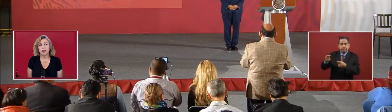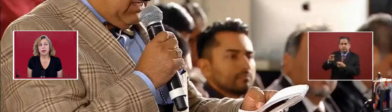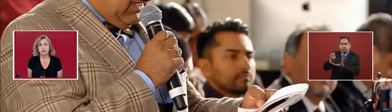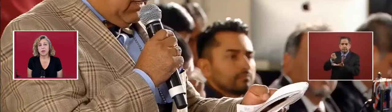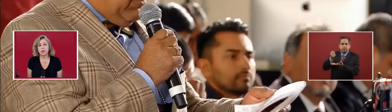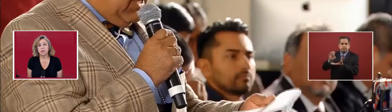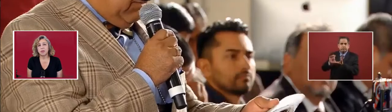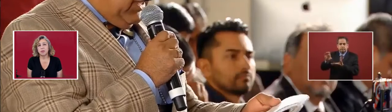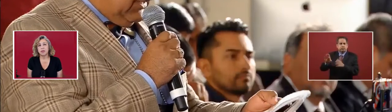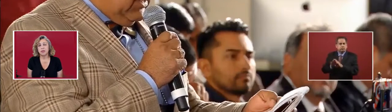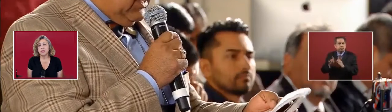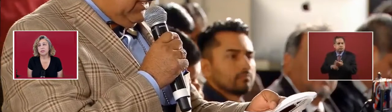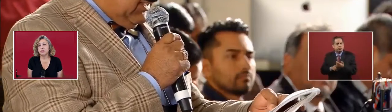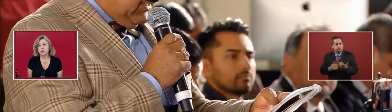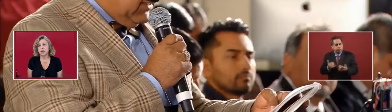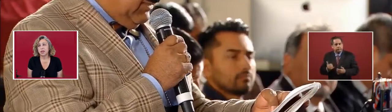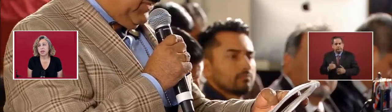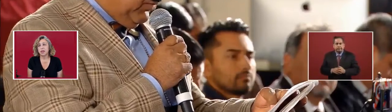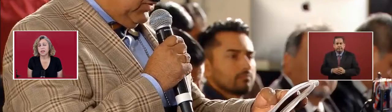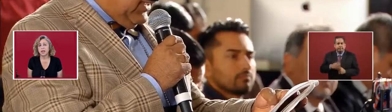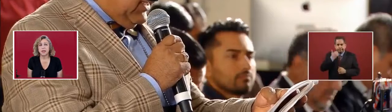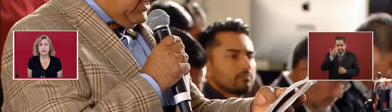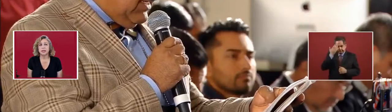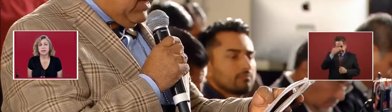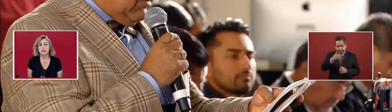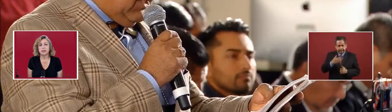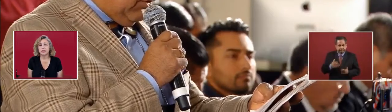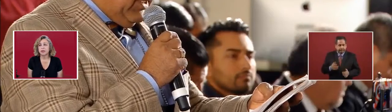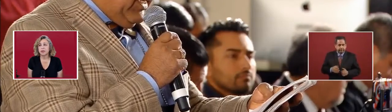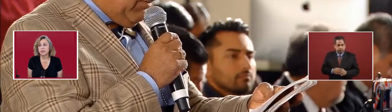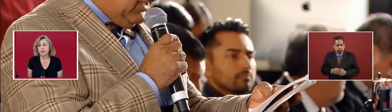And what is the amount that's for the debt?